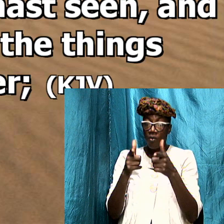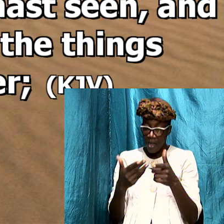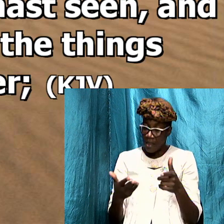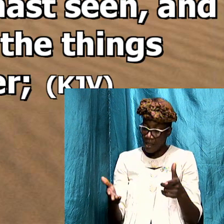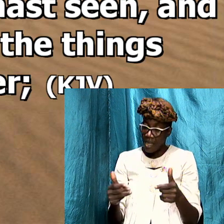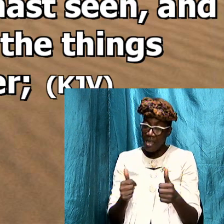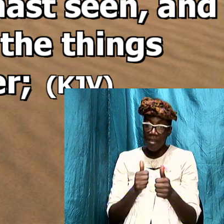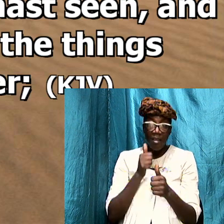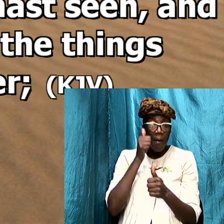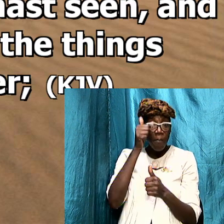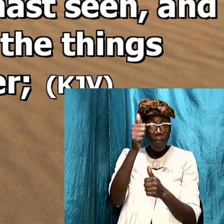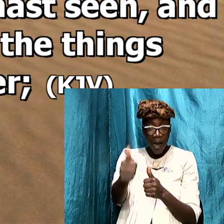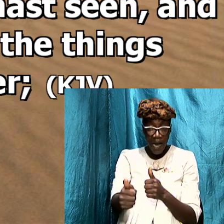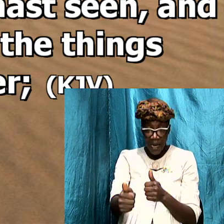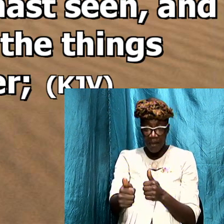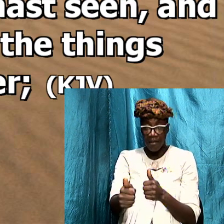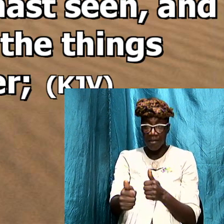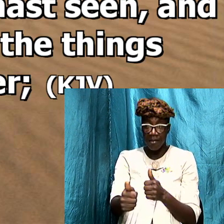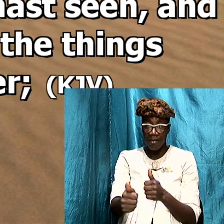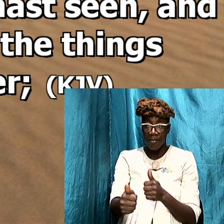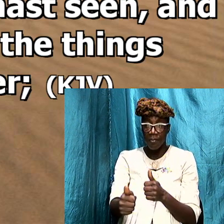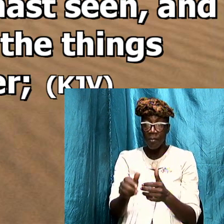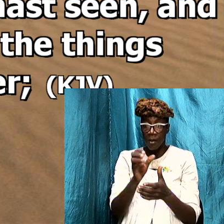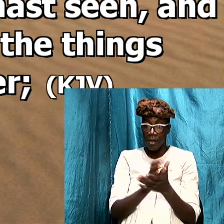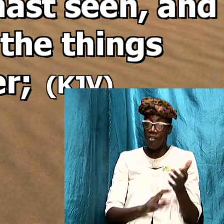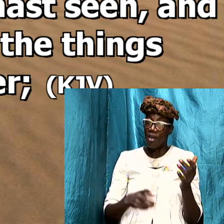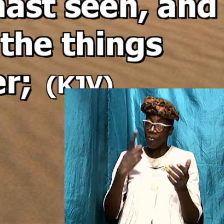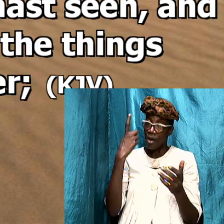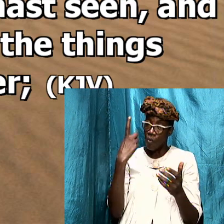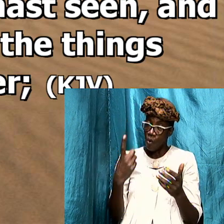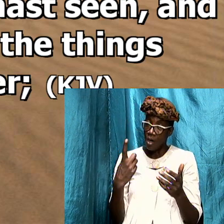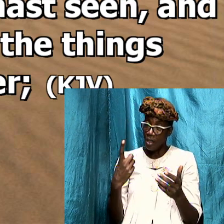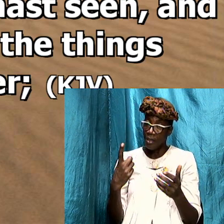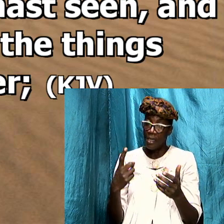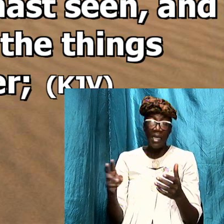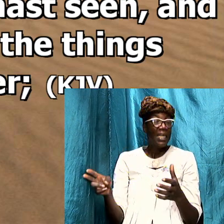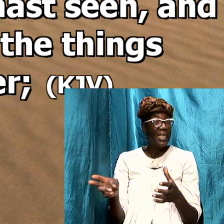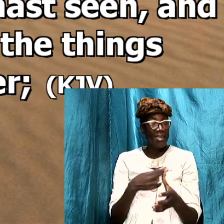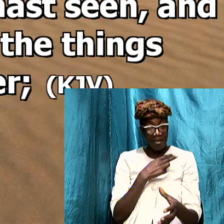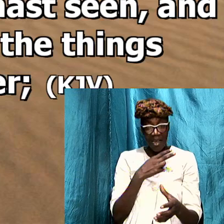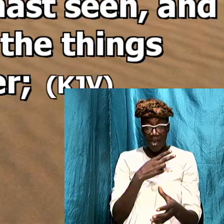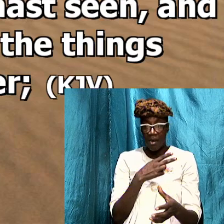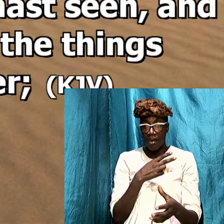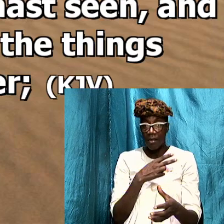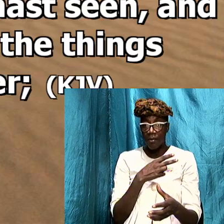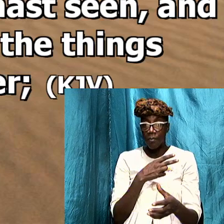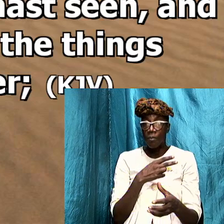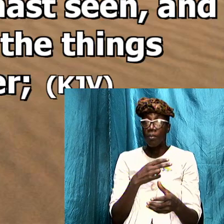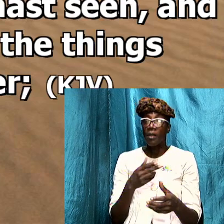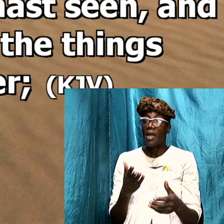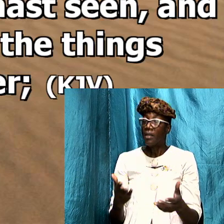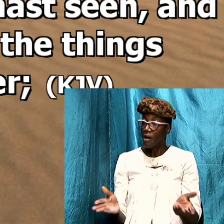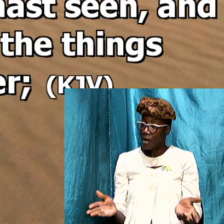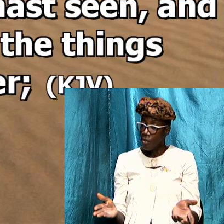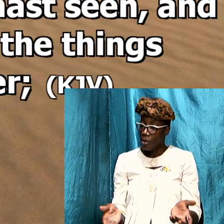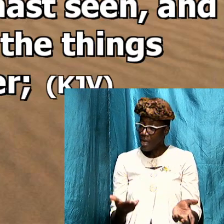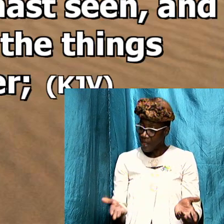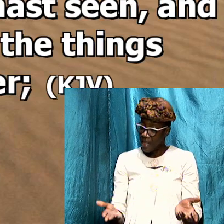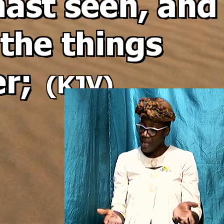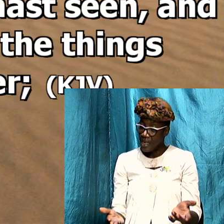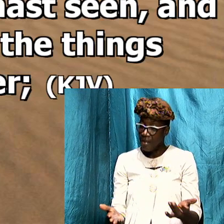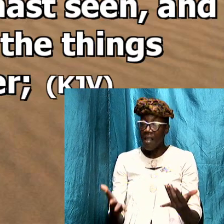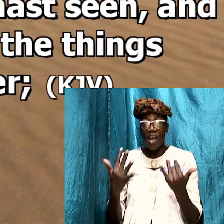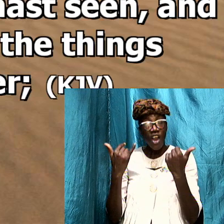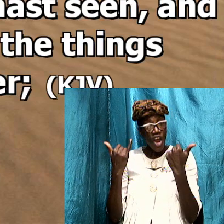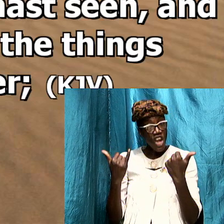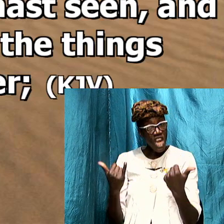which is Revelation chapter 1 the second division looks at things which are which are the things that are